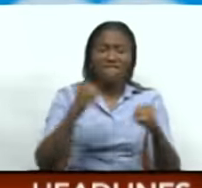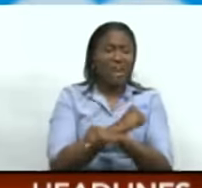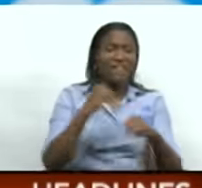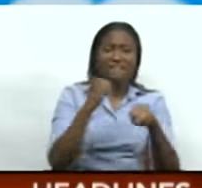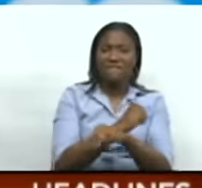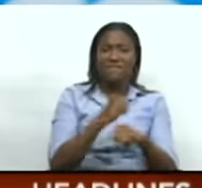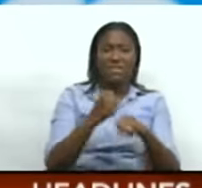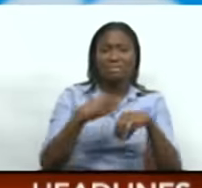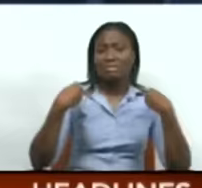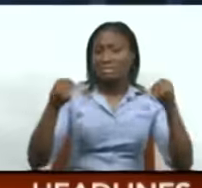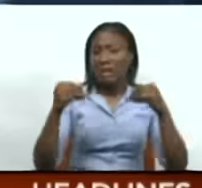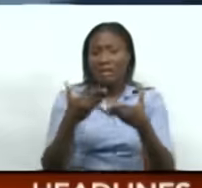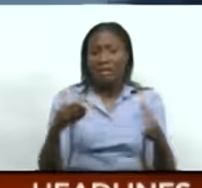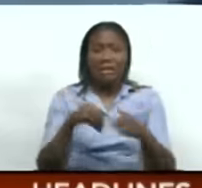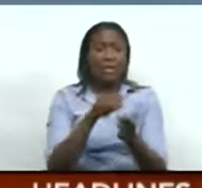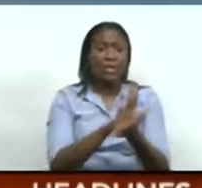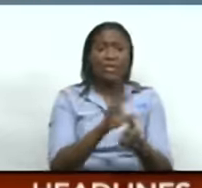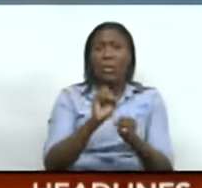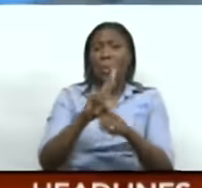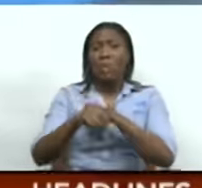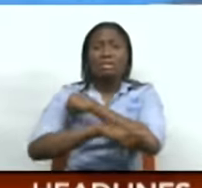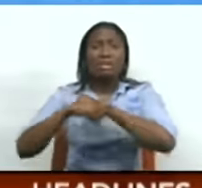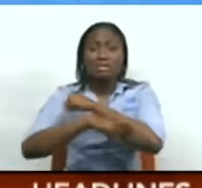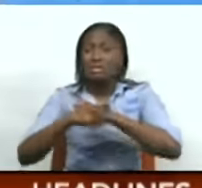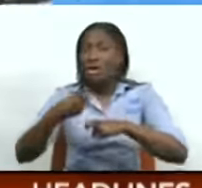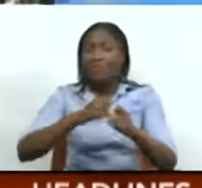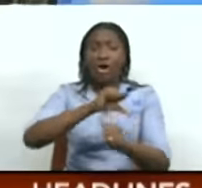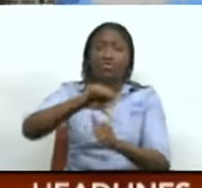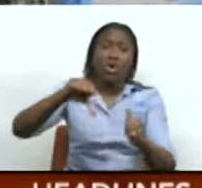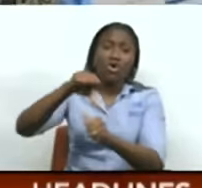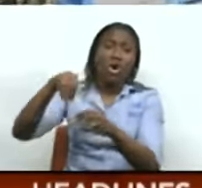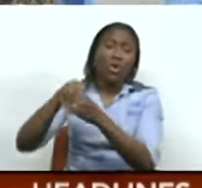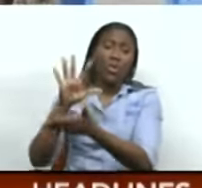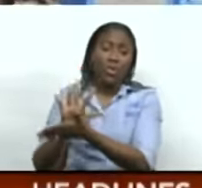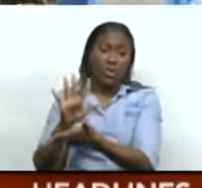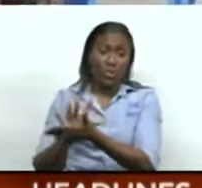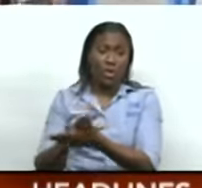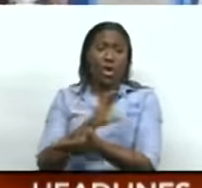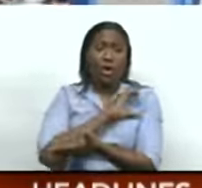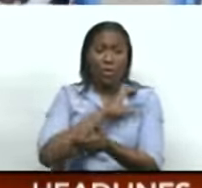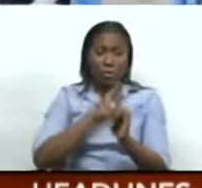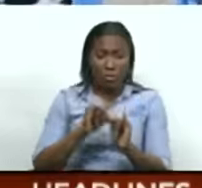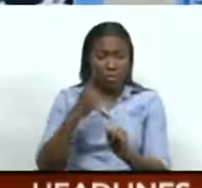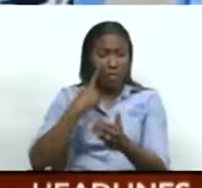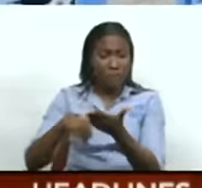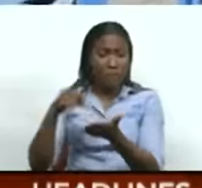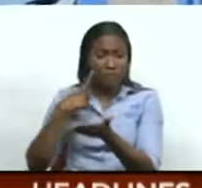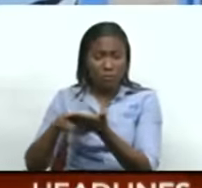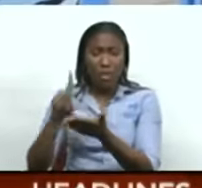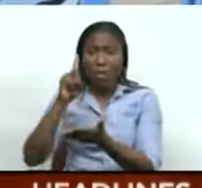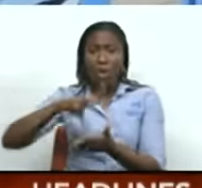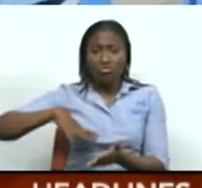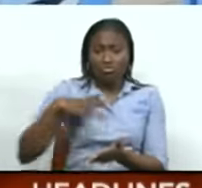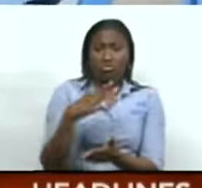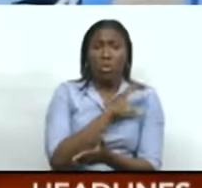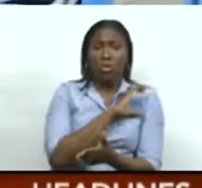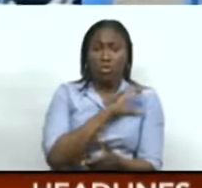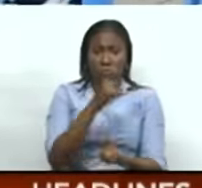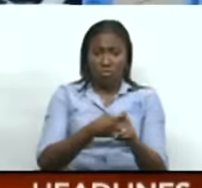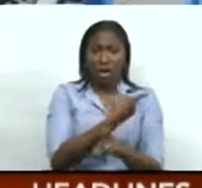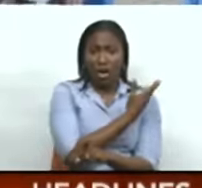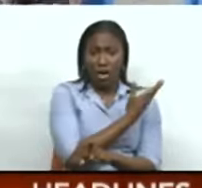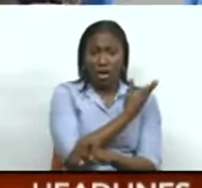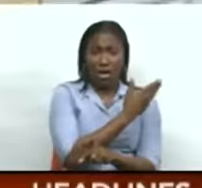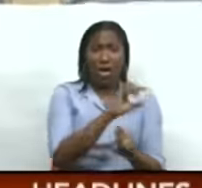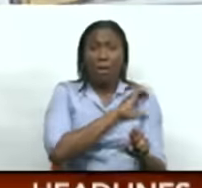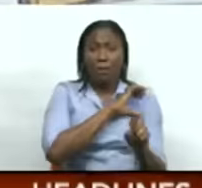selling contraband or stealing from their peers. Asked if the police investigate these matters, one senior officer of the Four Roads Police